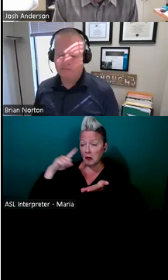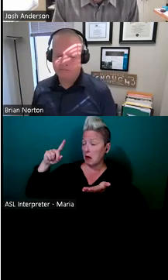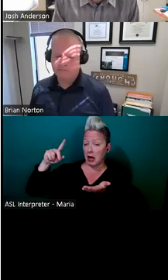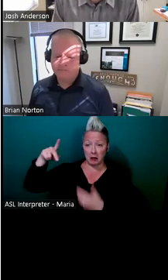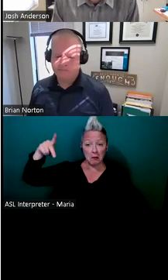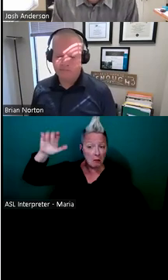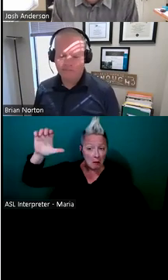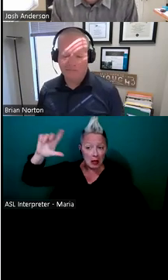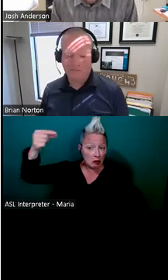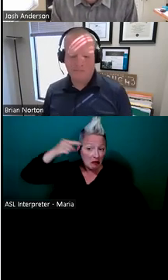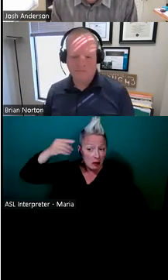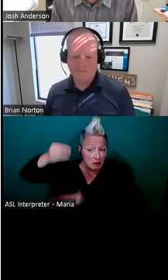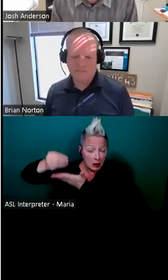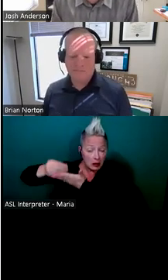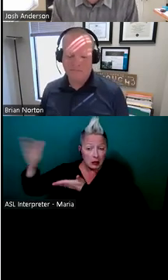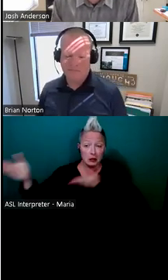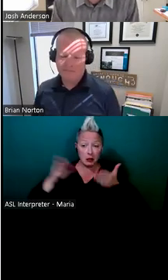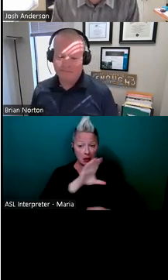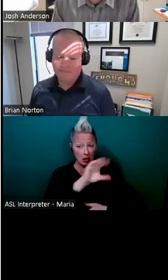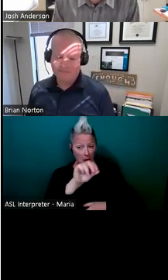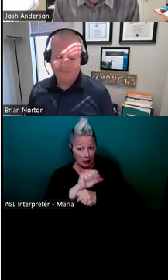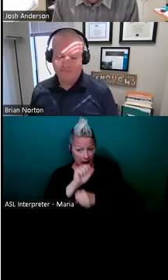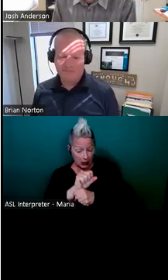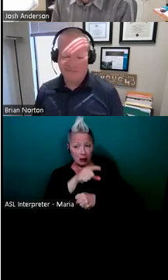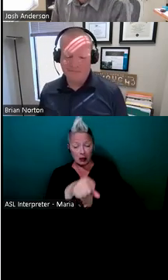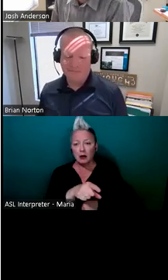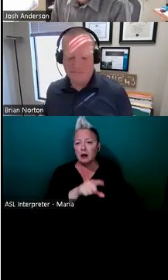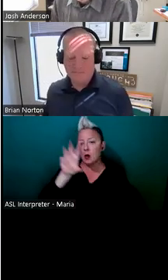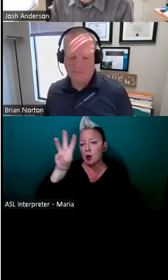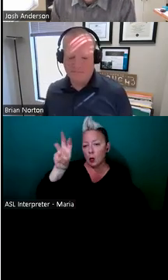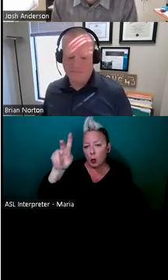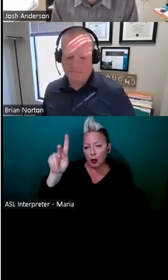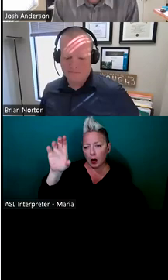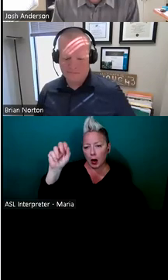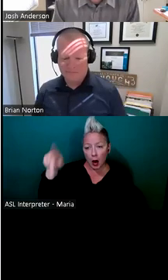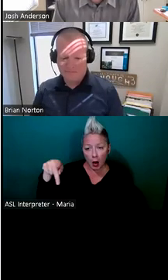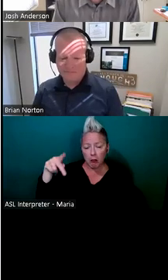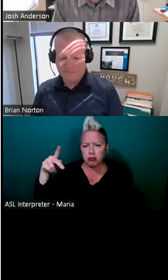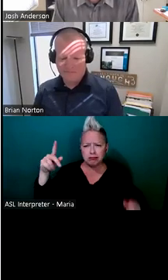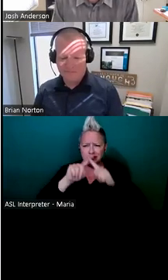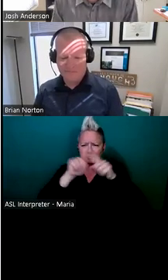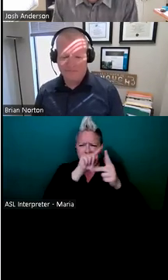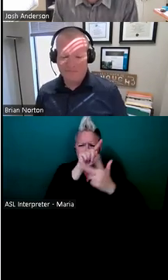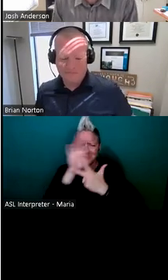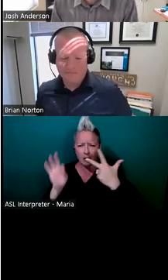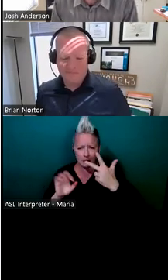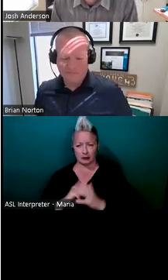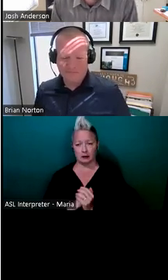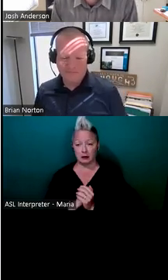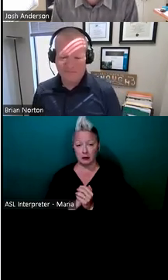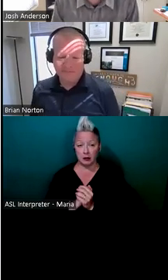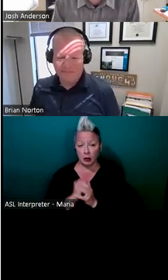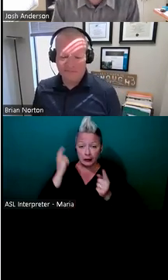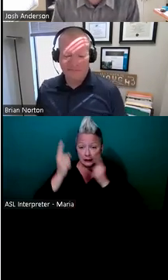or by the employer, uh, workman's comp, so many different places. So when you're considering accommodations, you do have to kind of do the